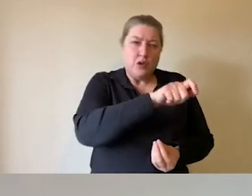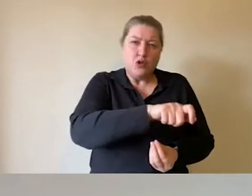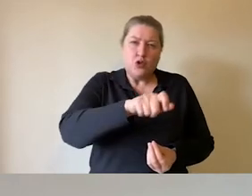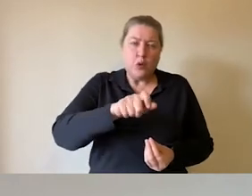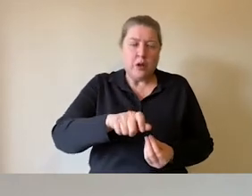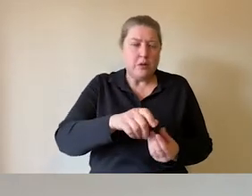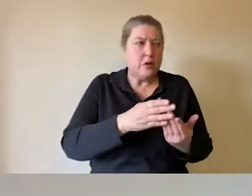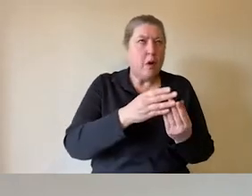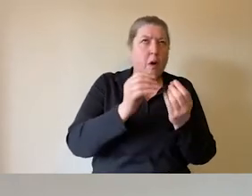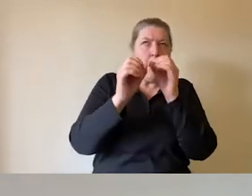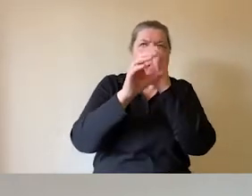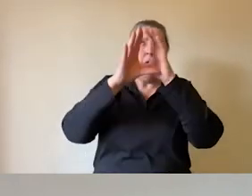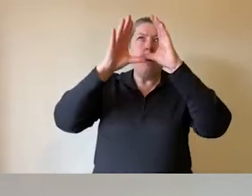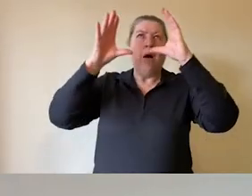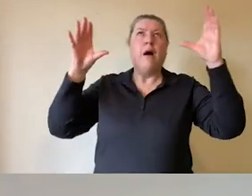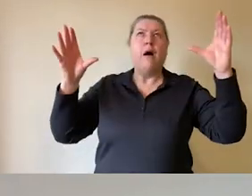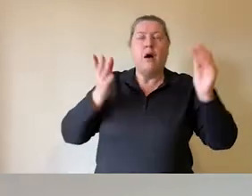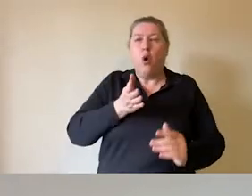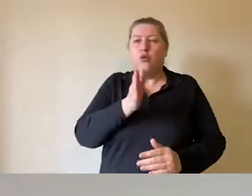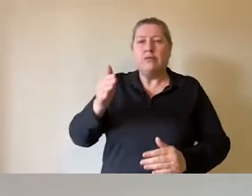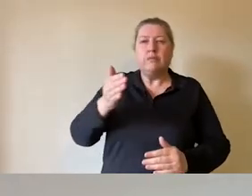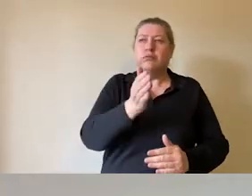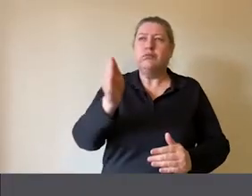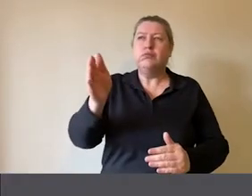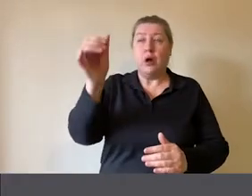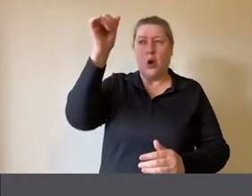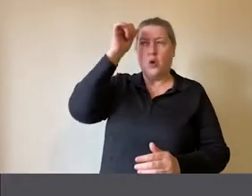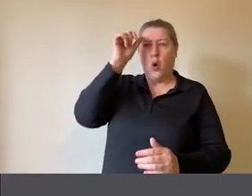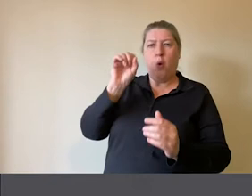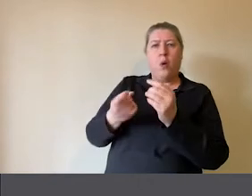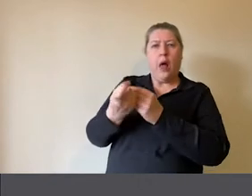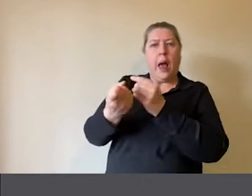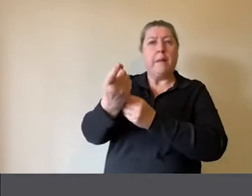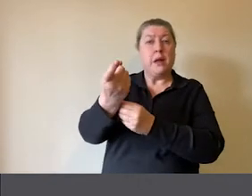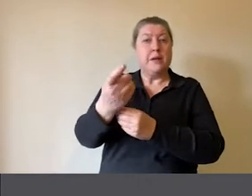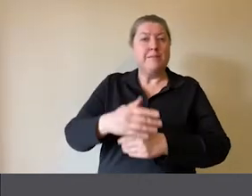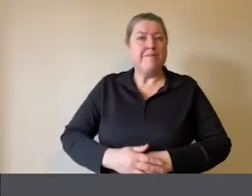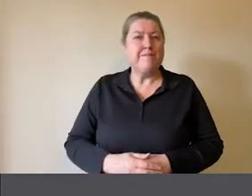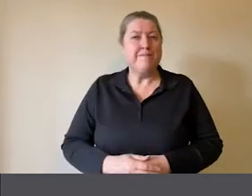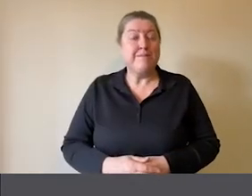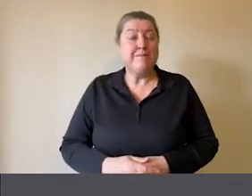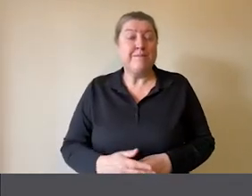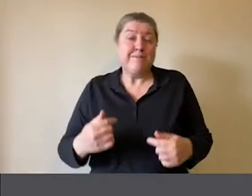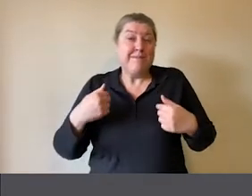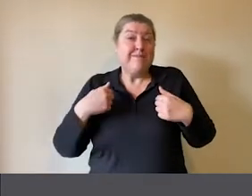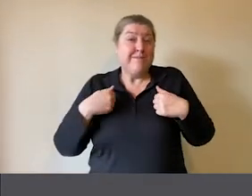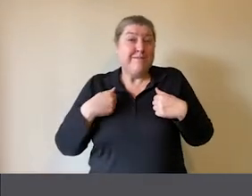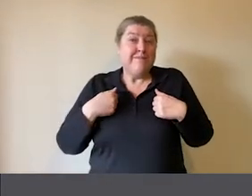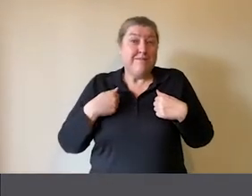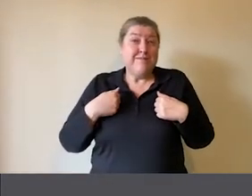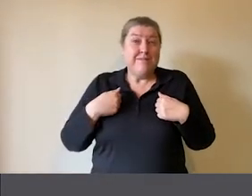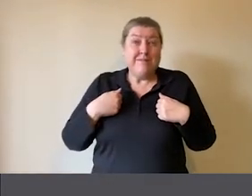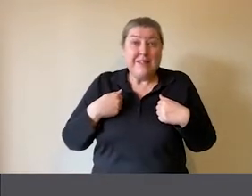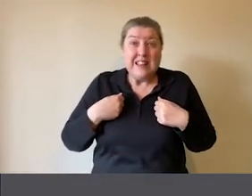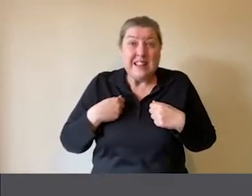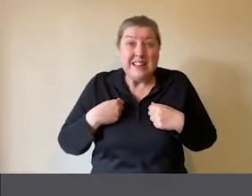students and let them know what is in store. I tend to think of it as not keeping